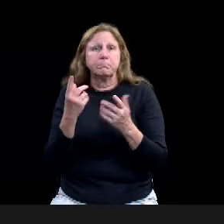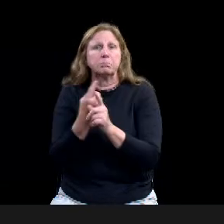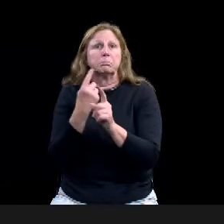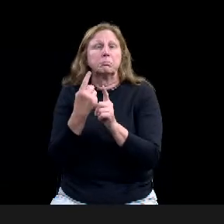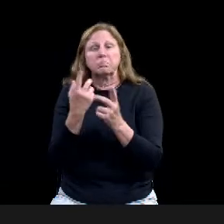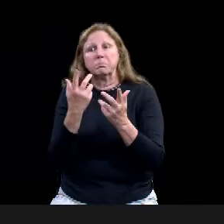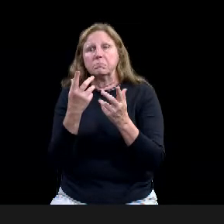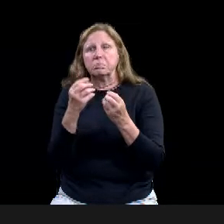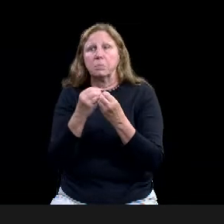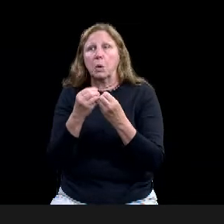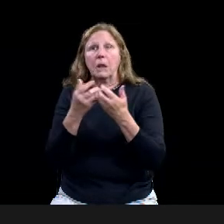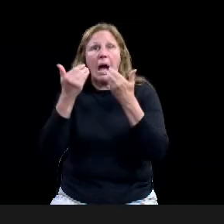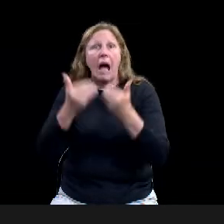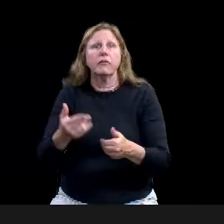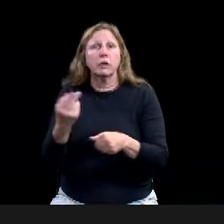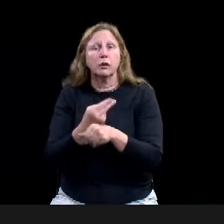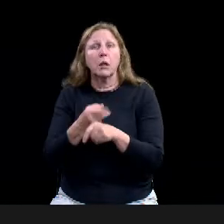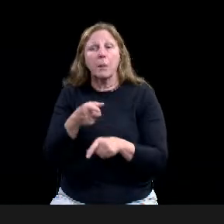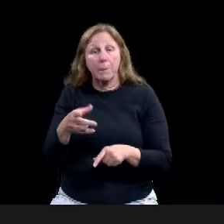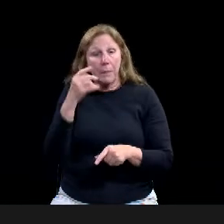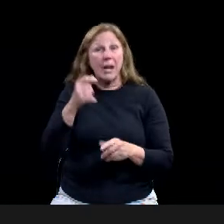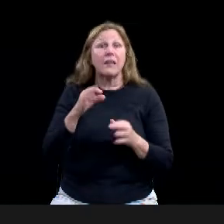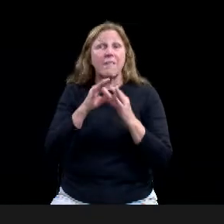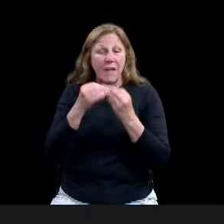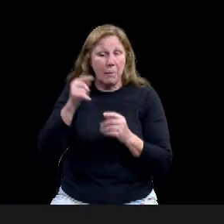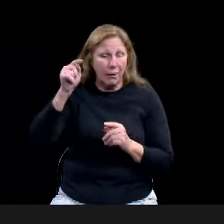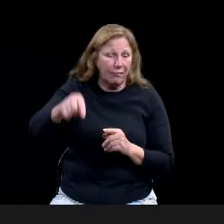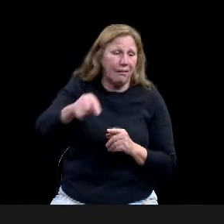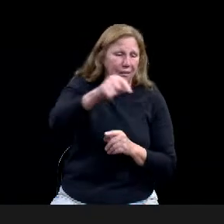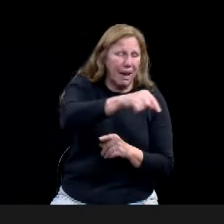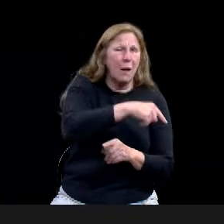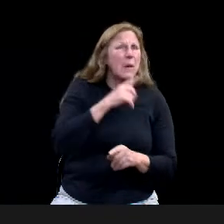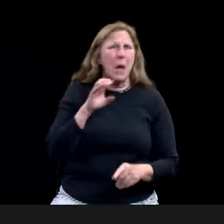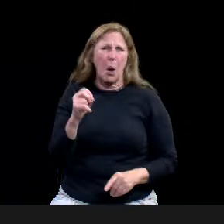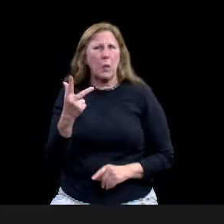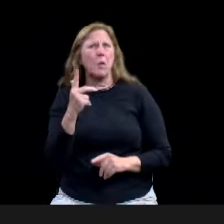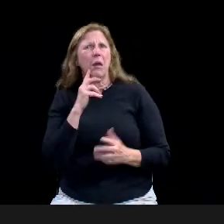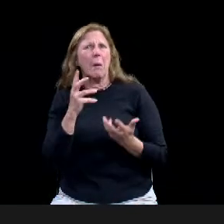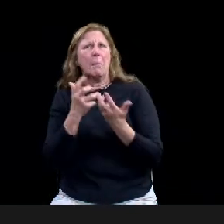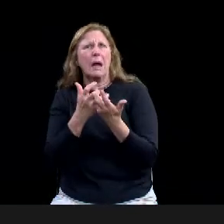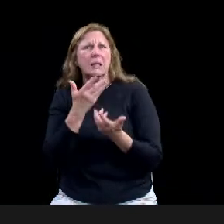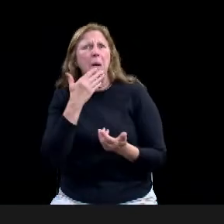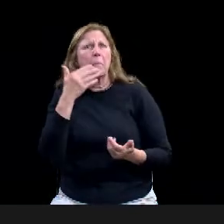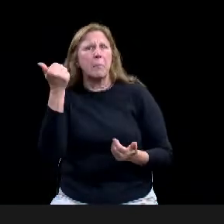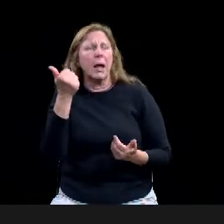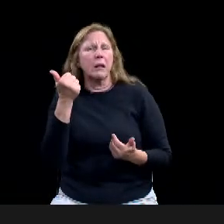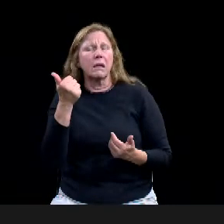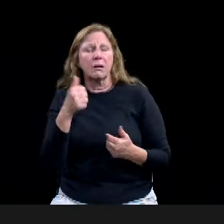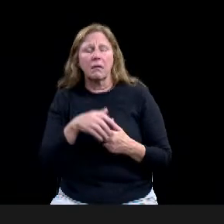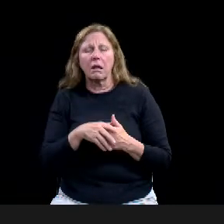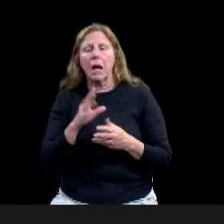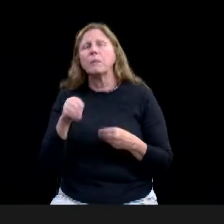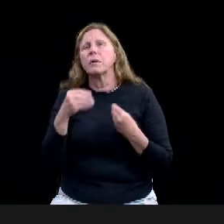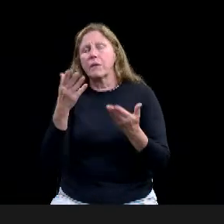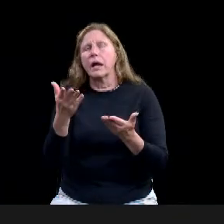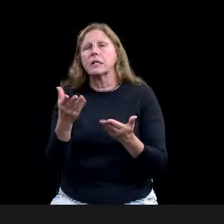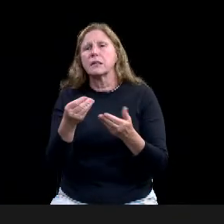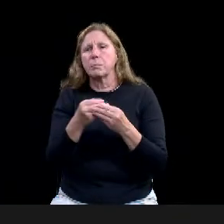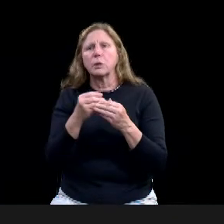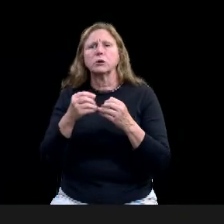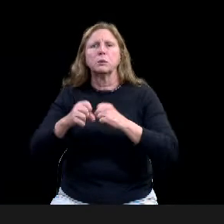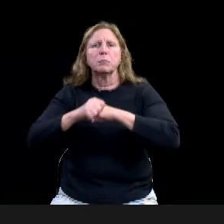does provide the most protection other than residential zoning and is the most compatible zoning district, uh, with single-family residential.